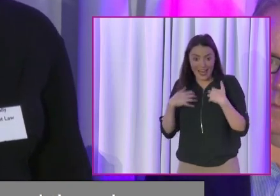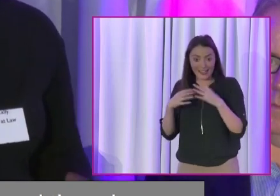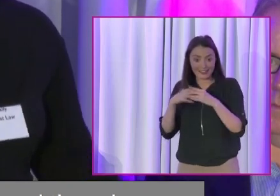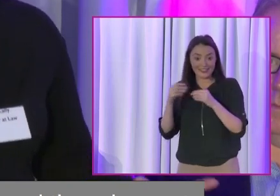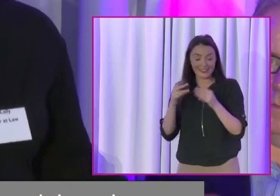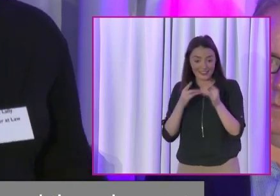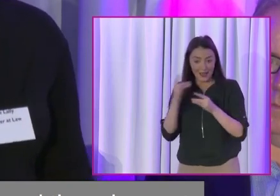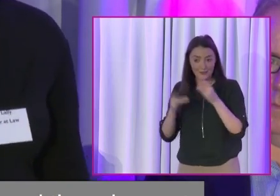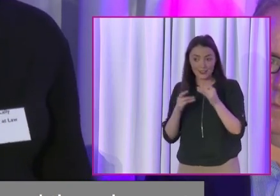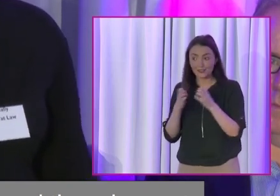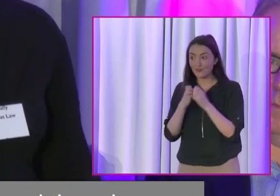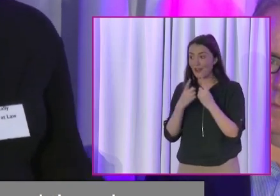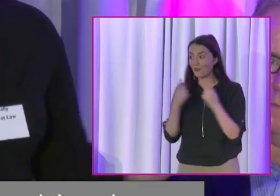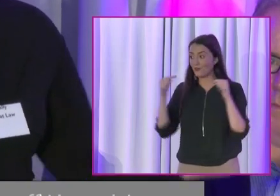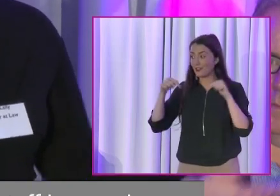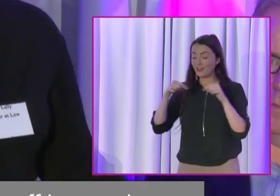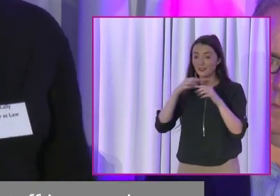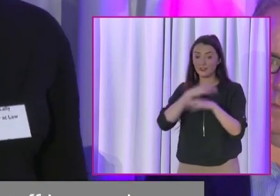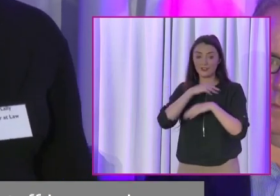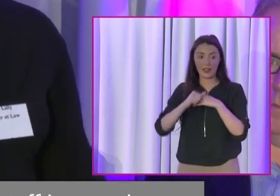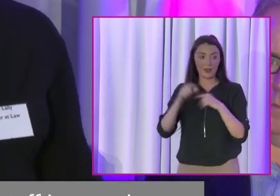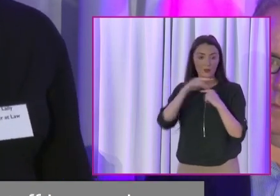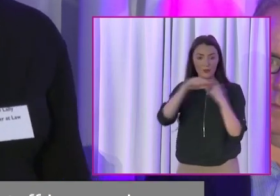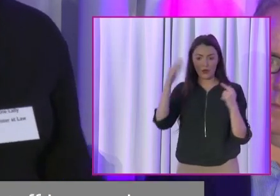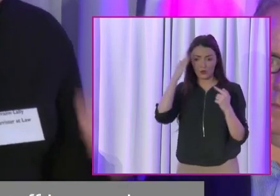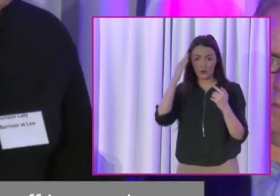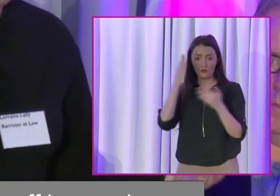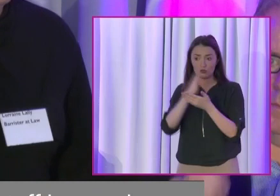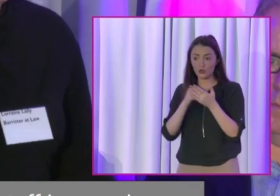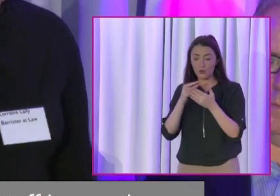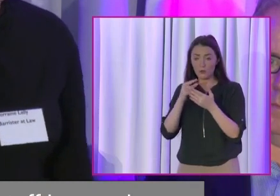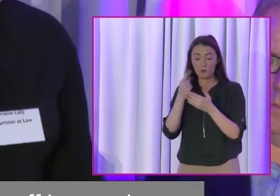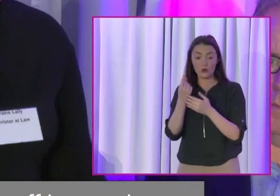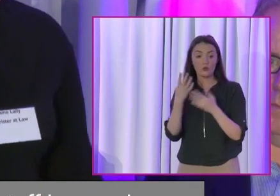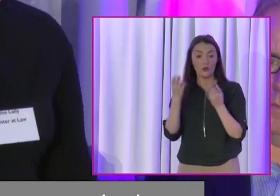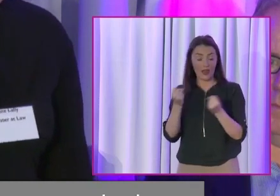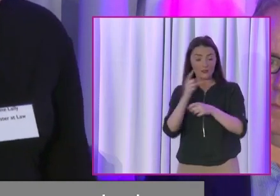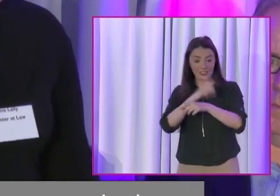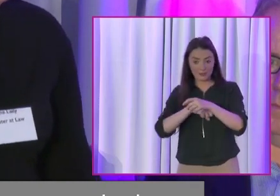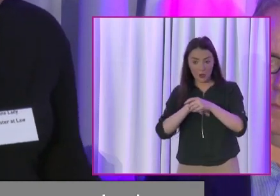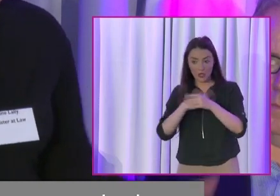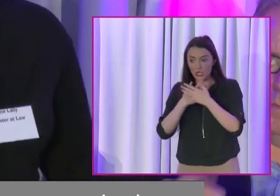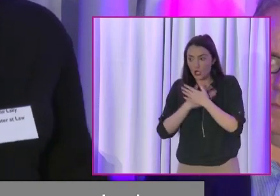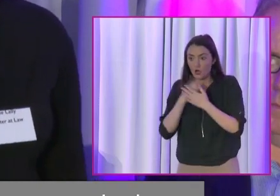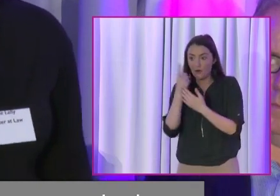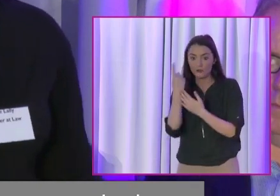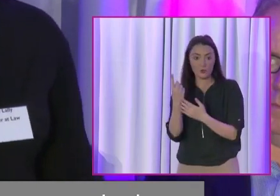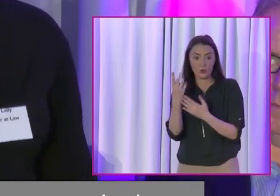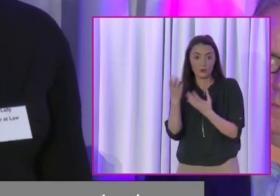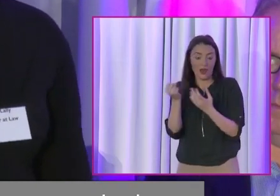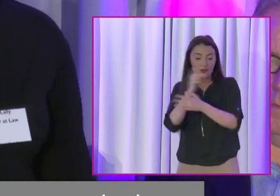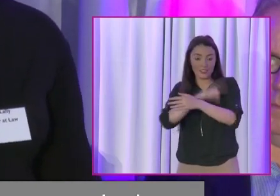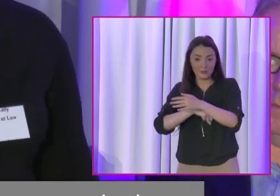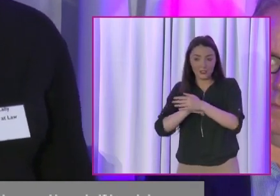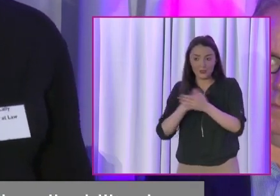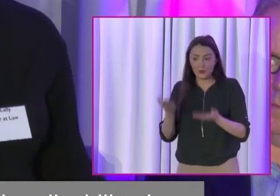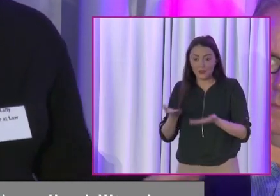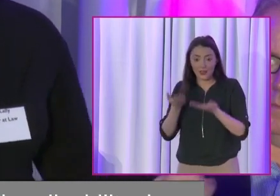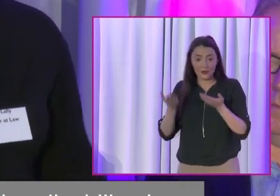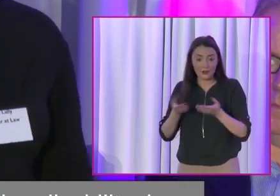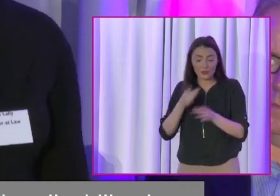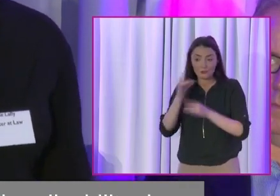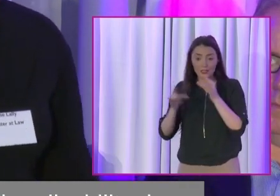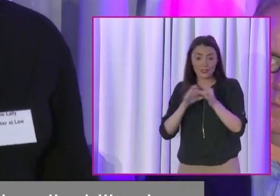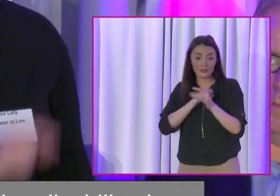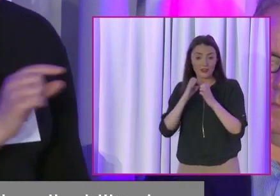here. So for everyone here today, we all know somebody with a disability. We all love somebody with a disability. I would encourage you to tell them, make sure they vote, make